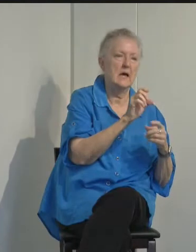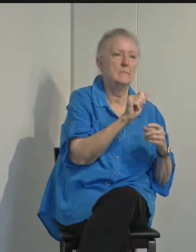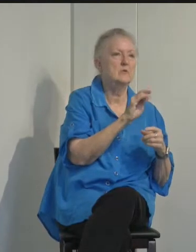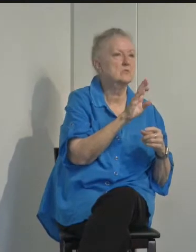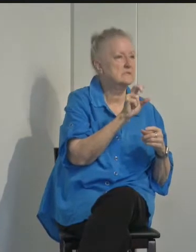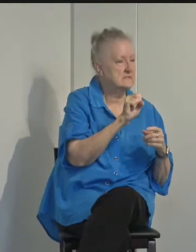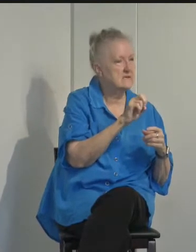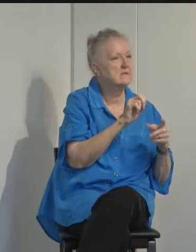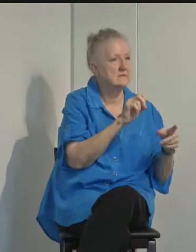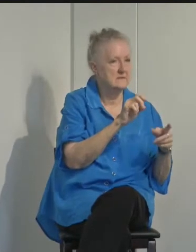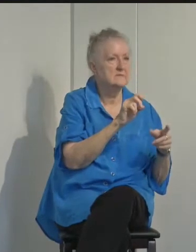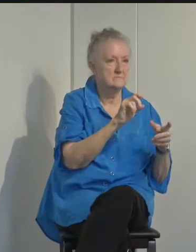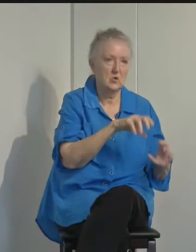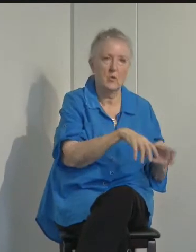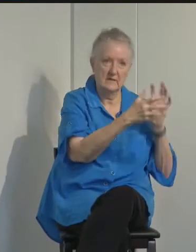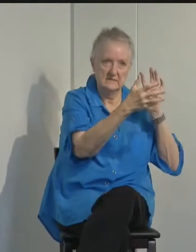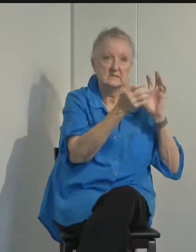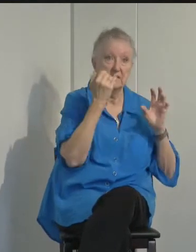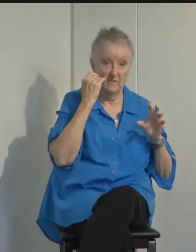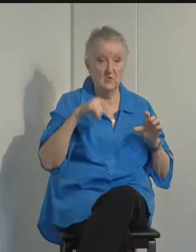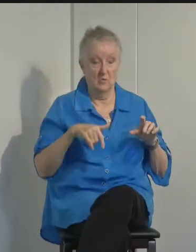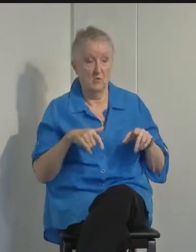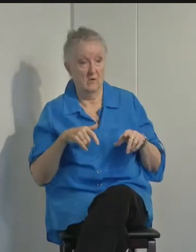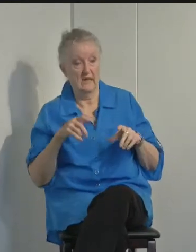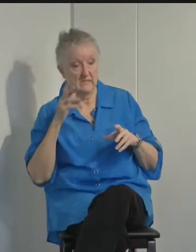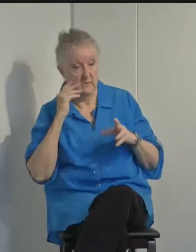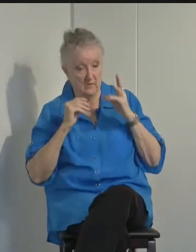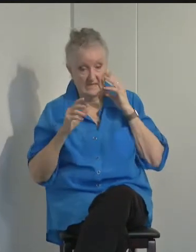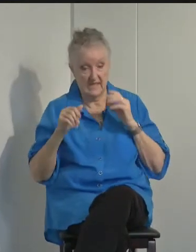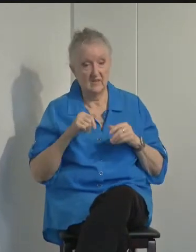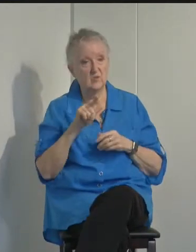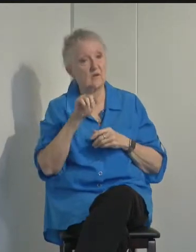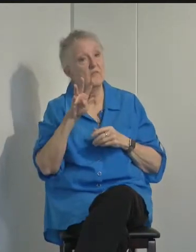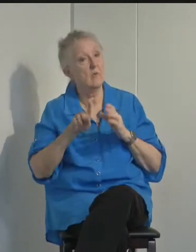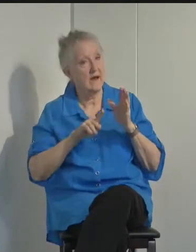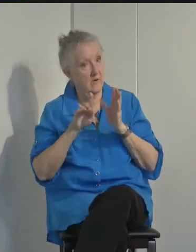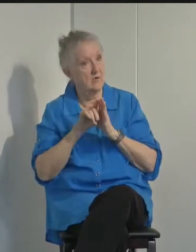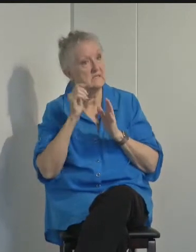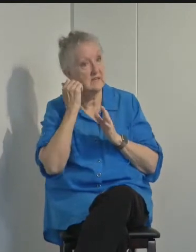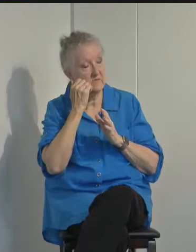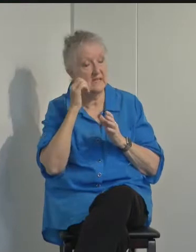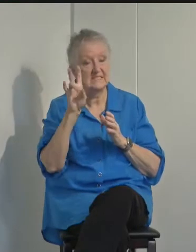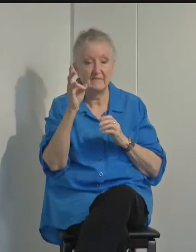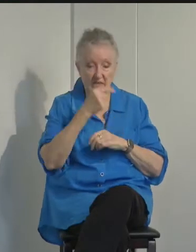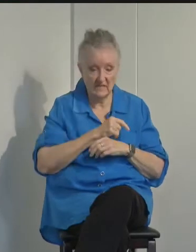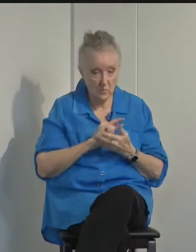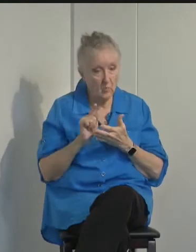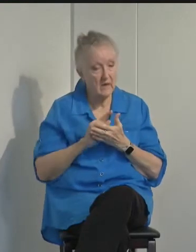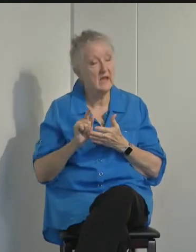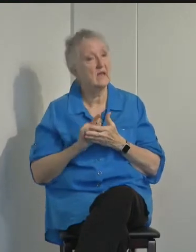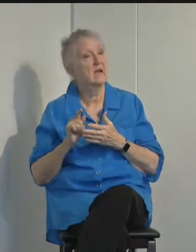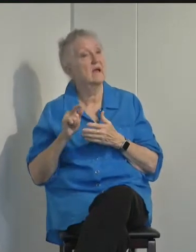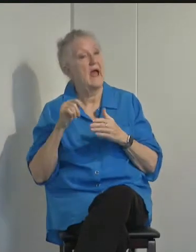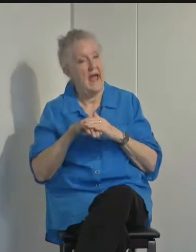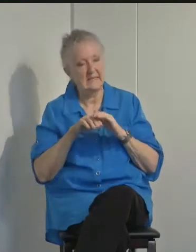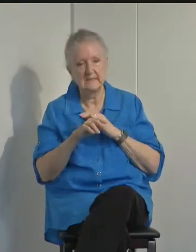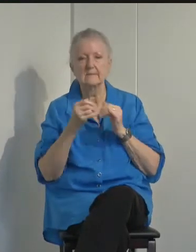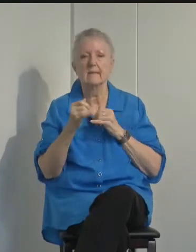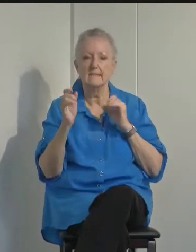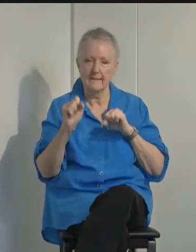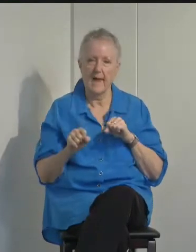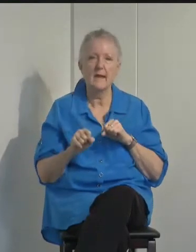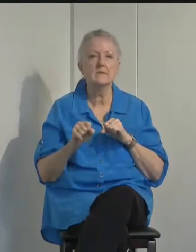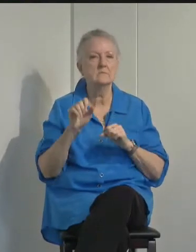that type of a crisis, the 24 hours a day, seven days a week, the access line can be